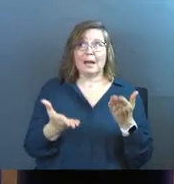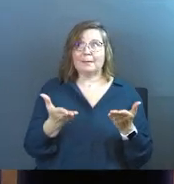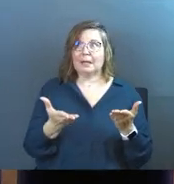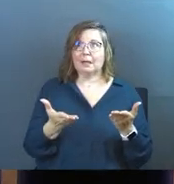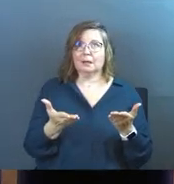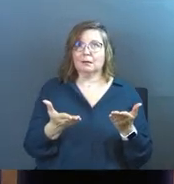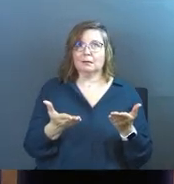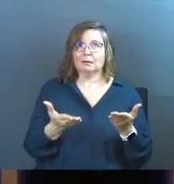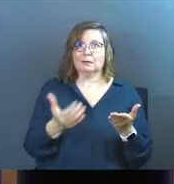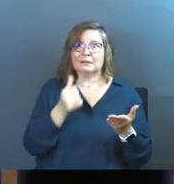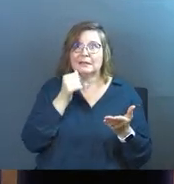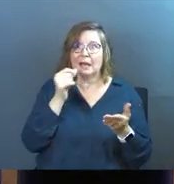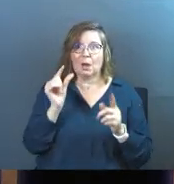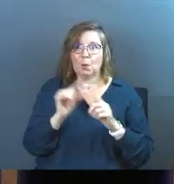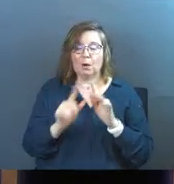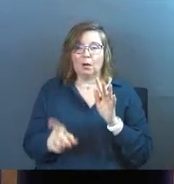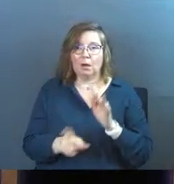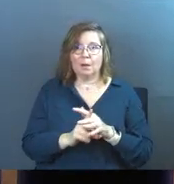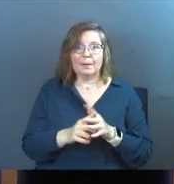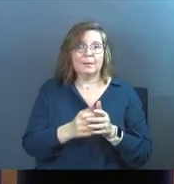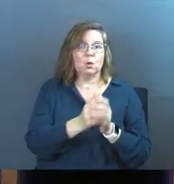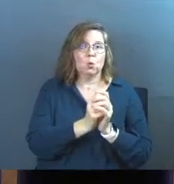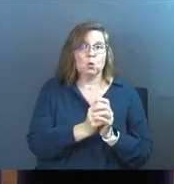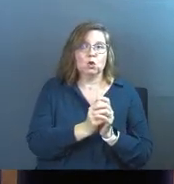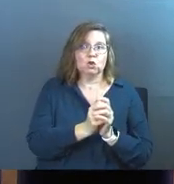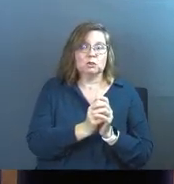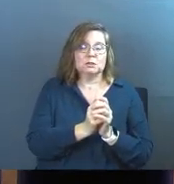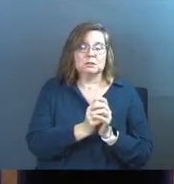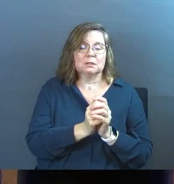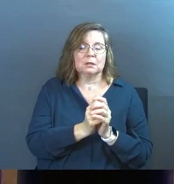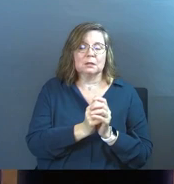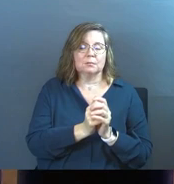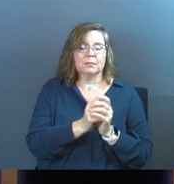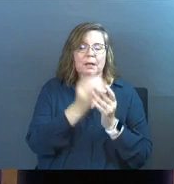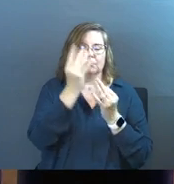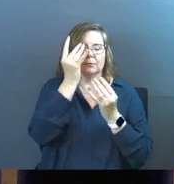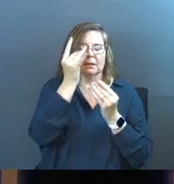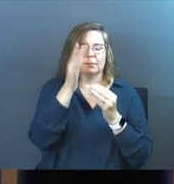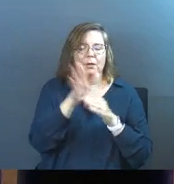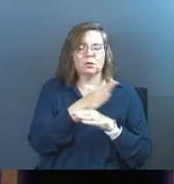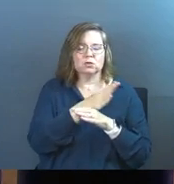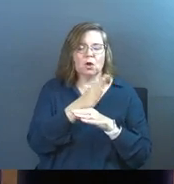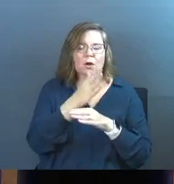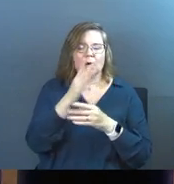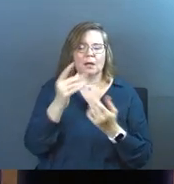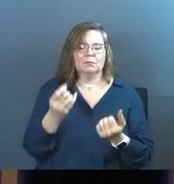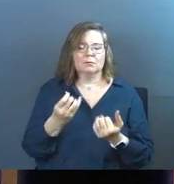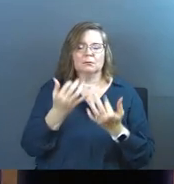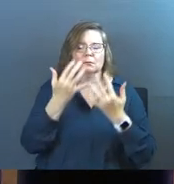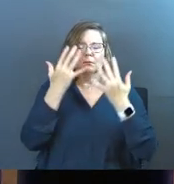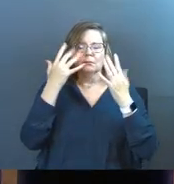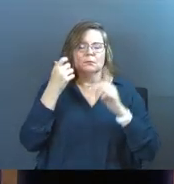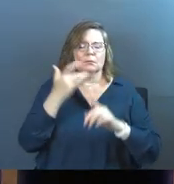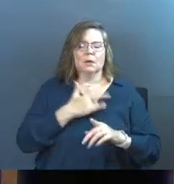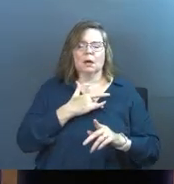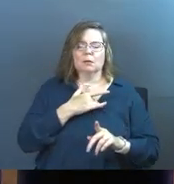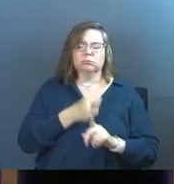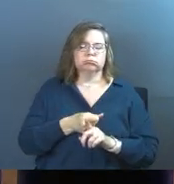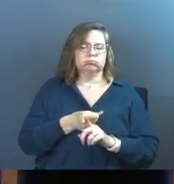holy ground moment might be when you were in worship one time and the spirit of God came and filled you so overwhelmingly that tears started to